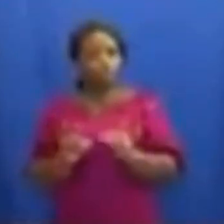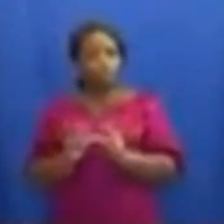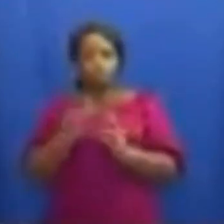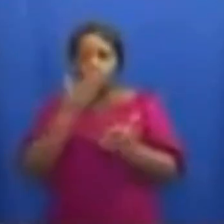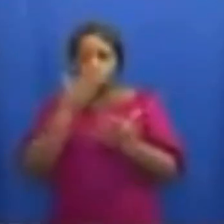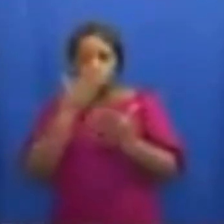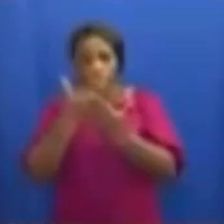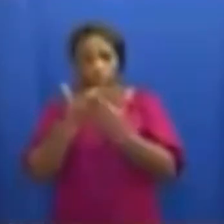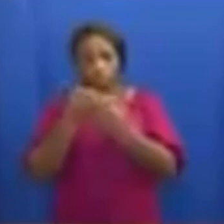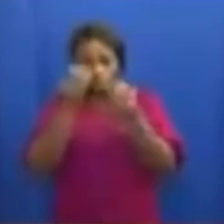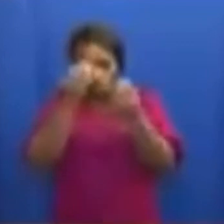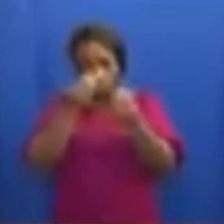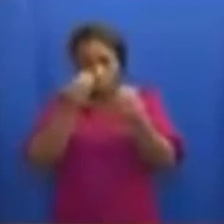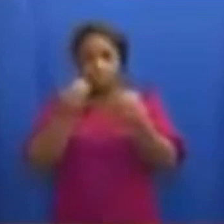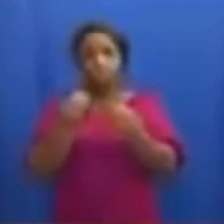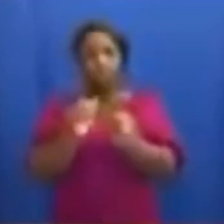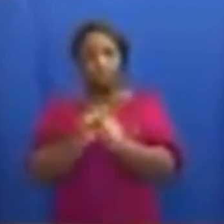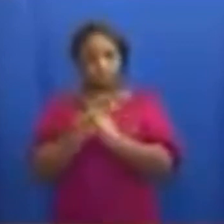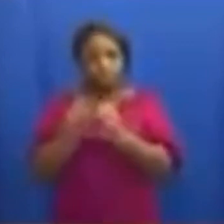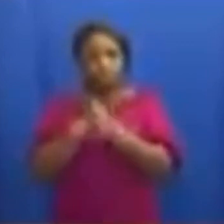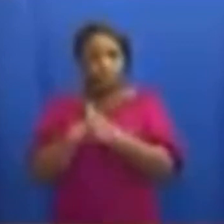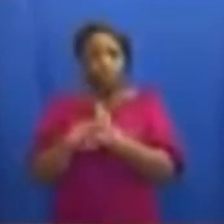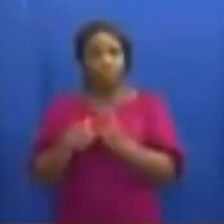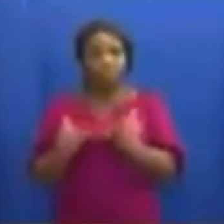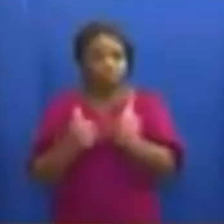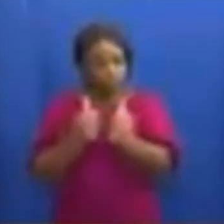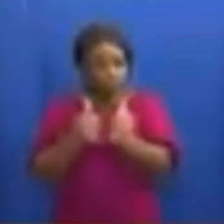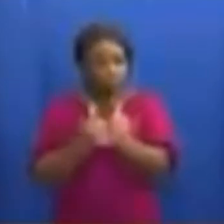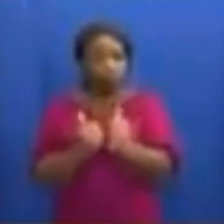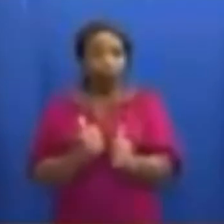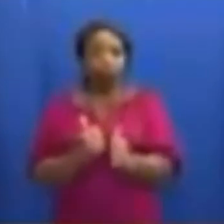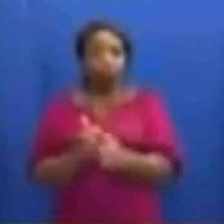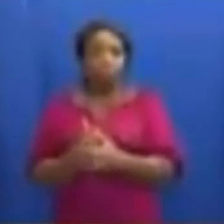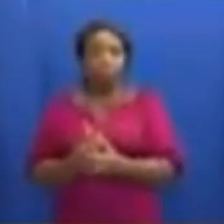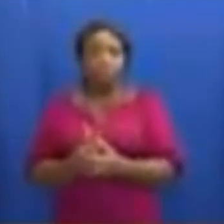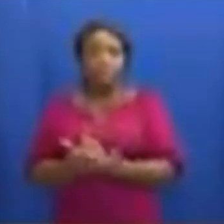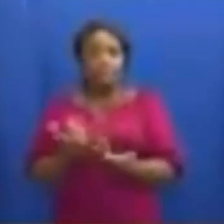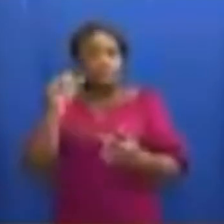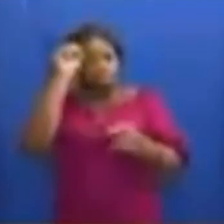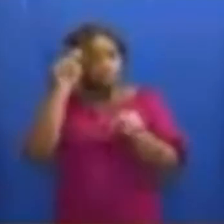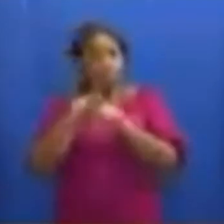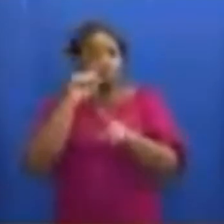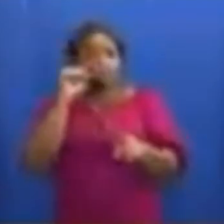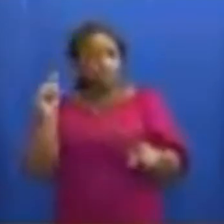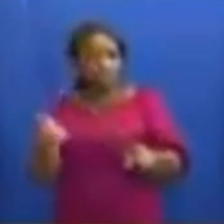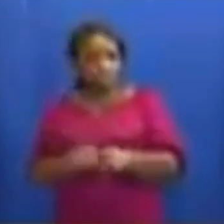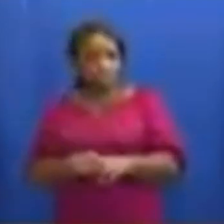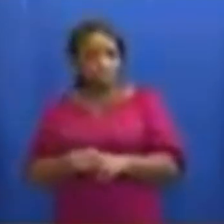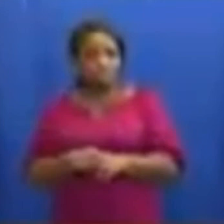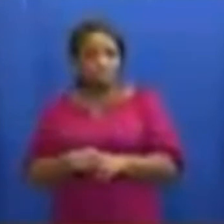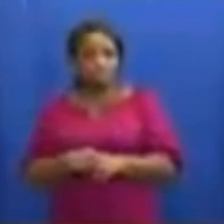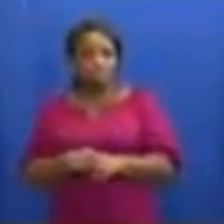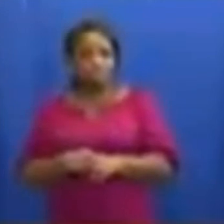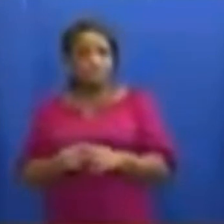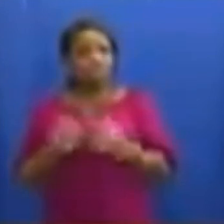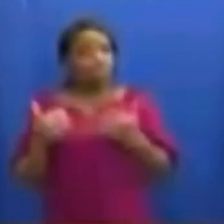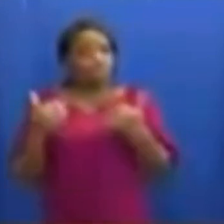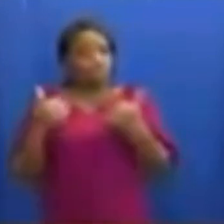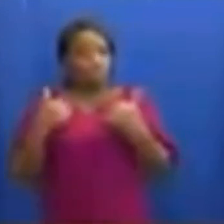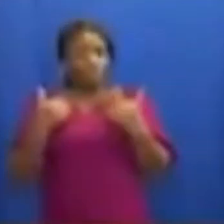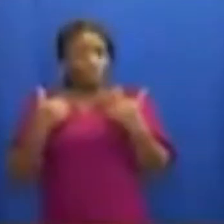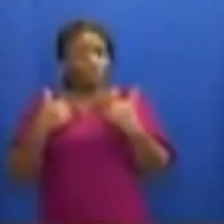adherence to the COVID-19 protocols. As a result, all the things that